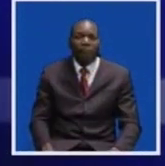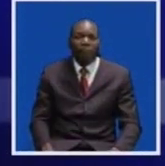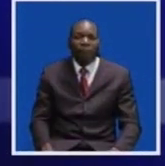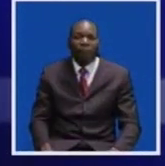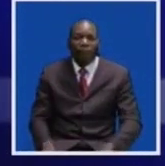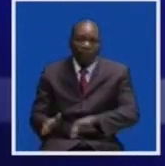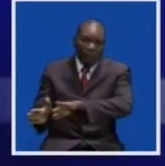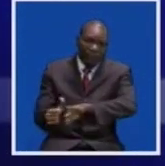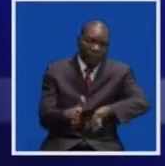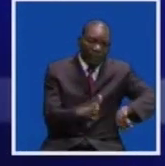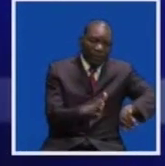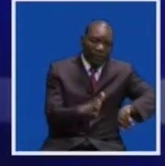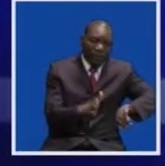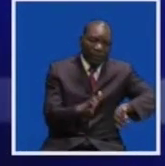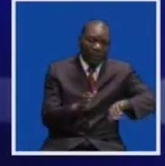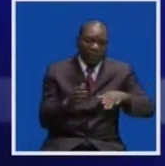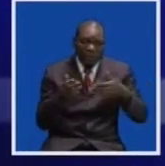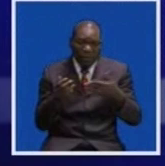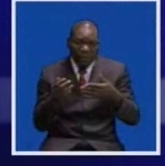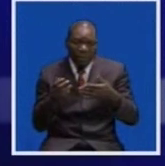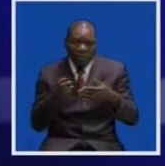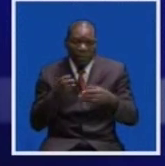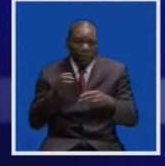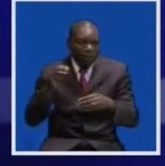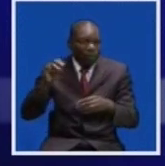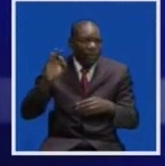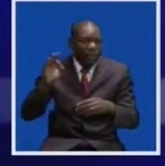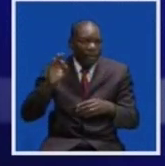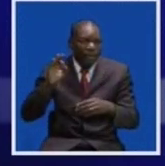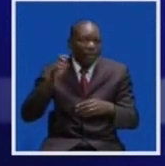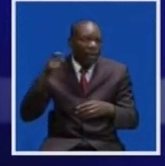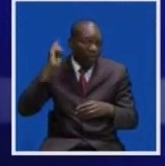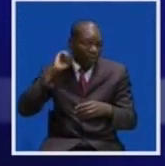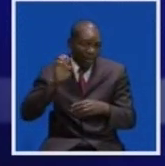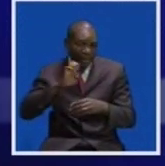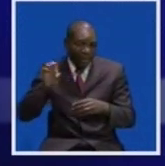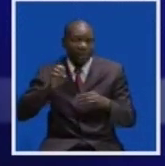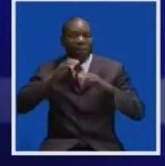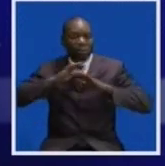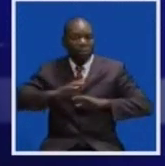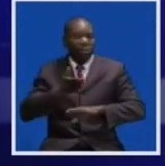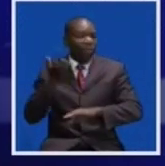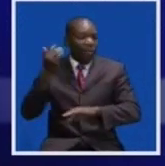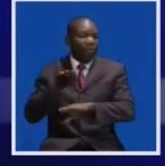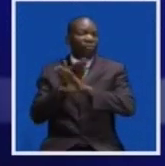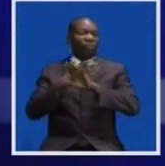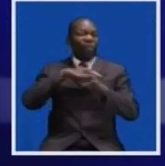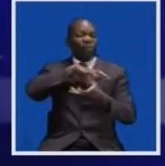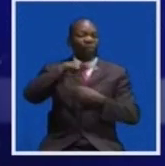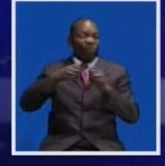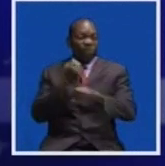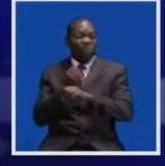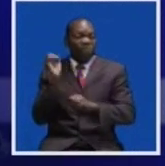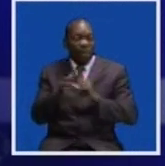Kaum has returned to Kawama East area of Mofalira District following riots that rocked the area over rumours that